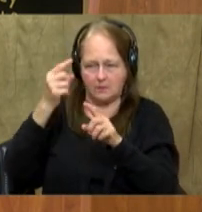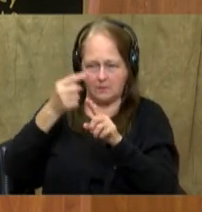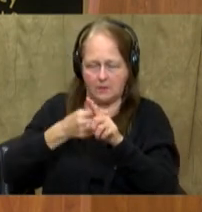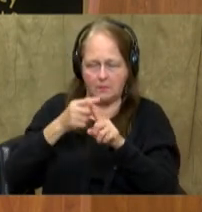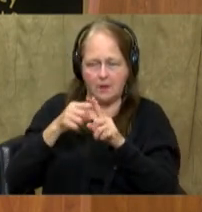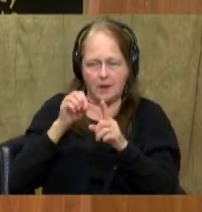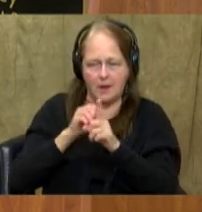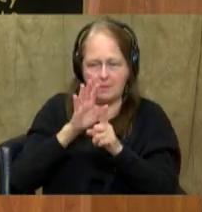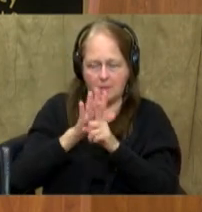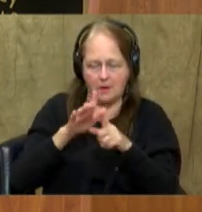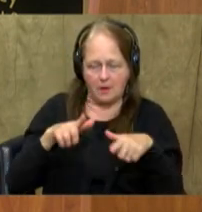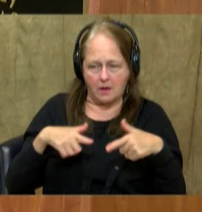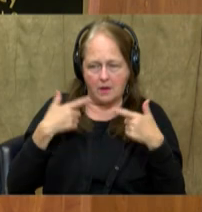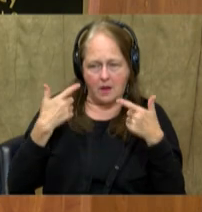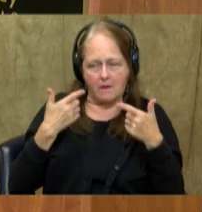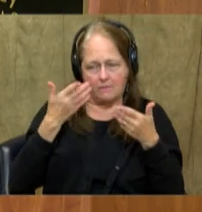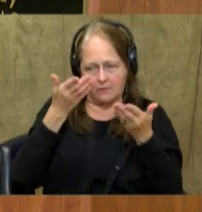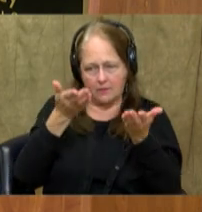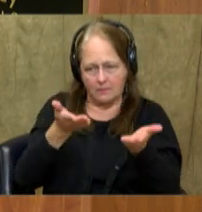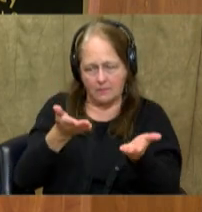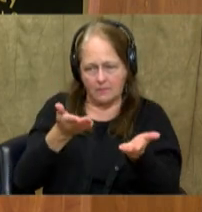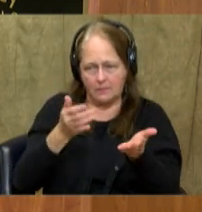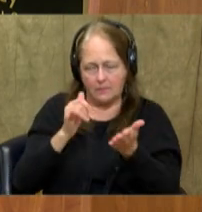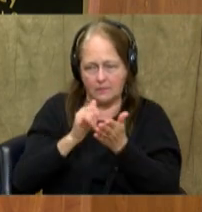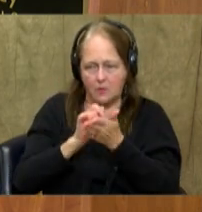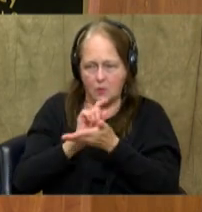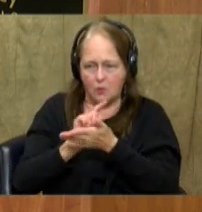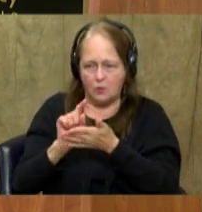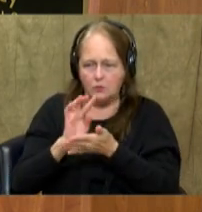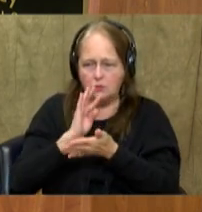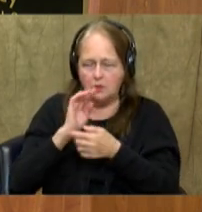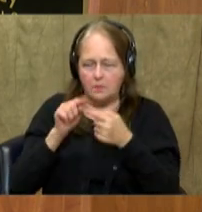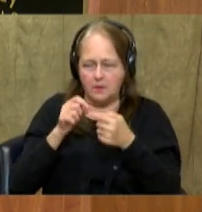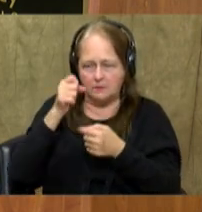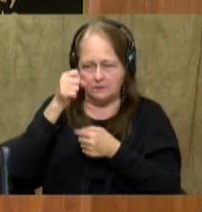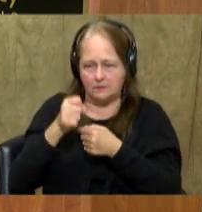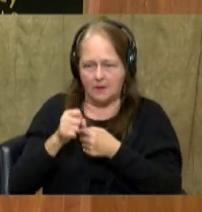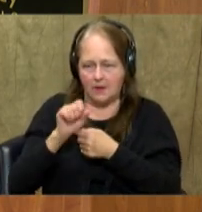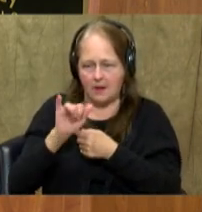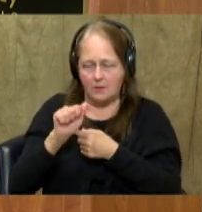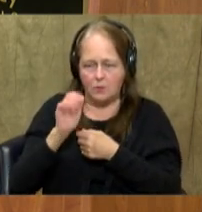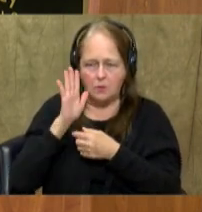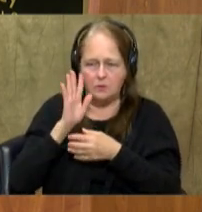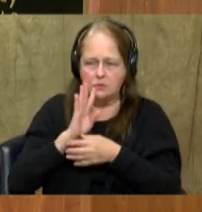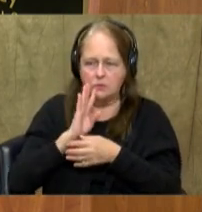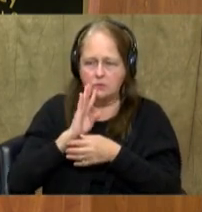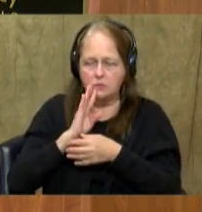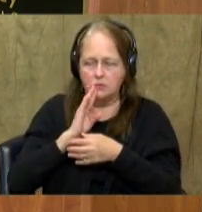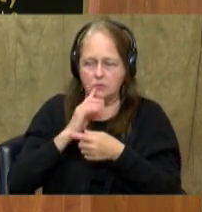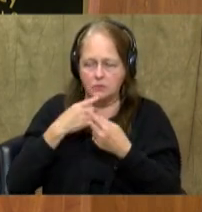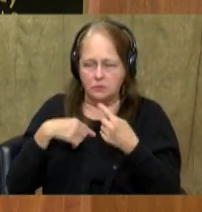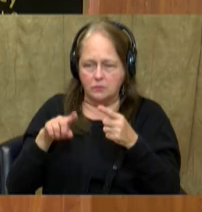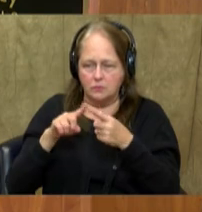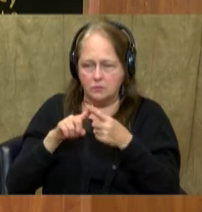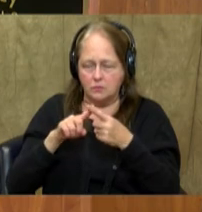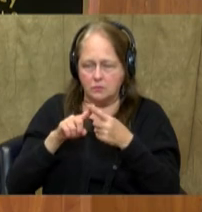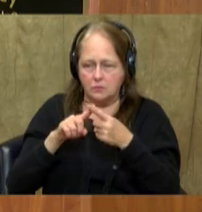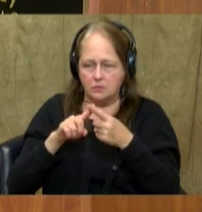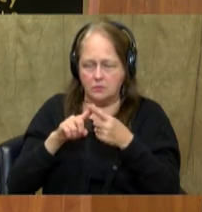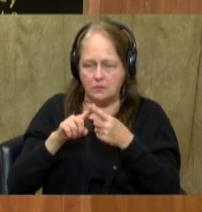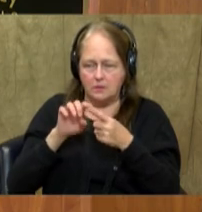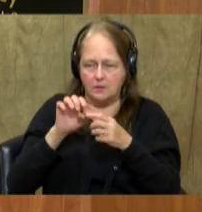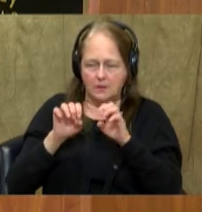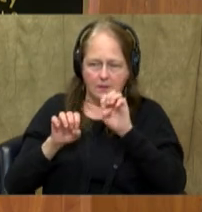life there in major ways. Well, this week we've talked about South Asia. Next week we're going to return and we're going to talk about